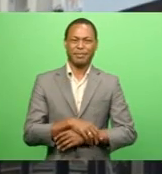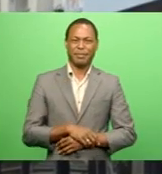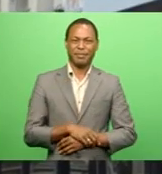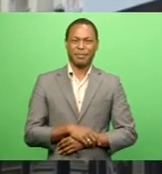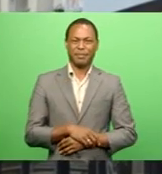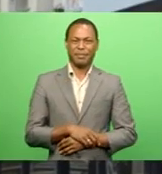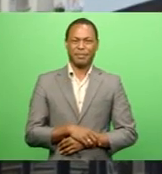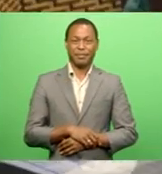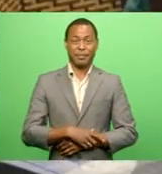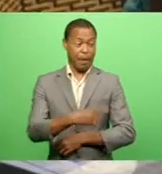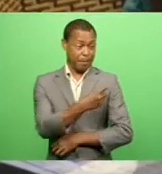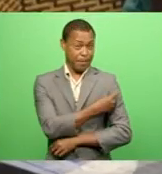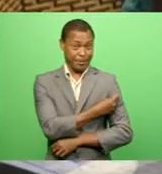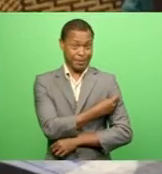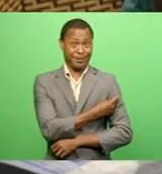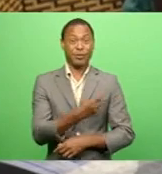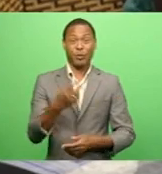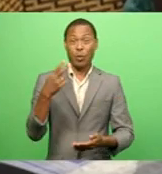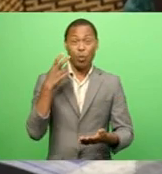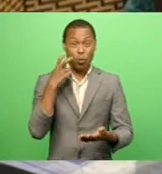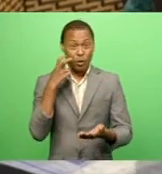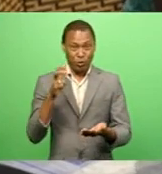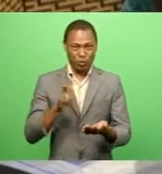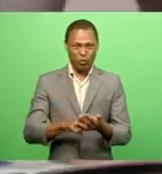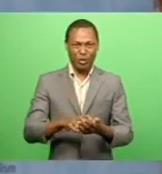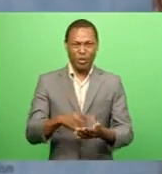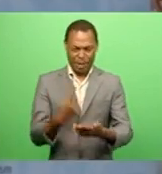And vaccination registration underwear